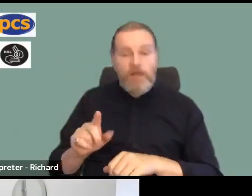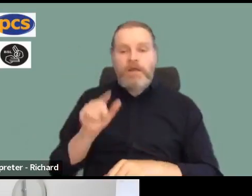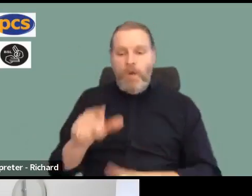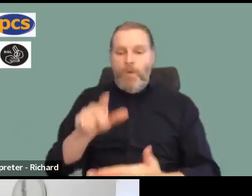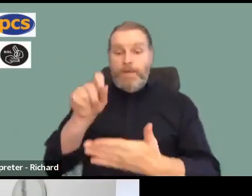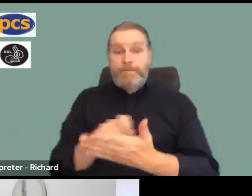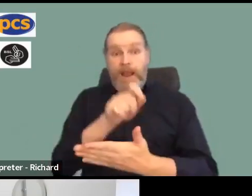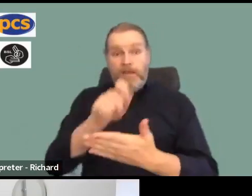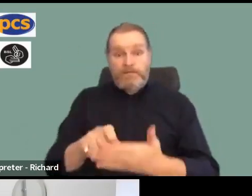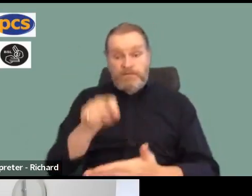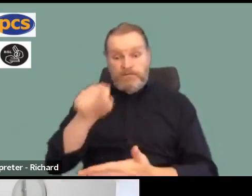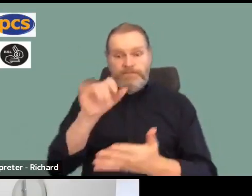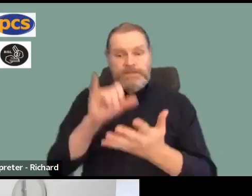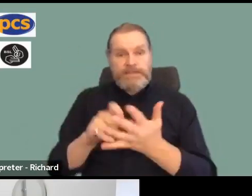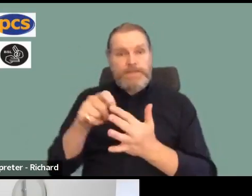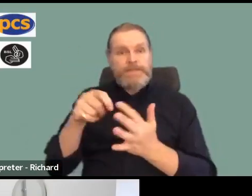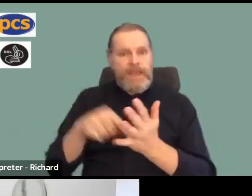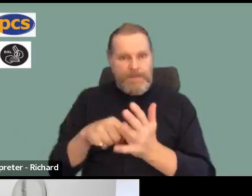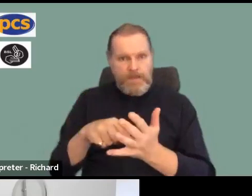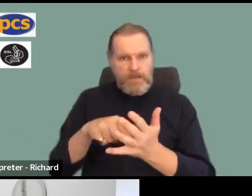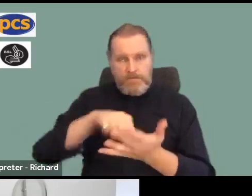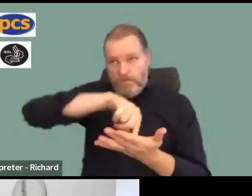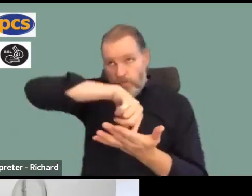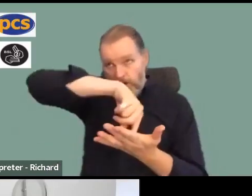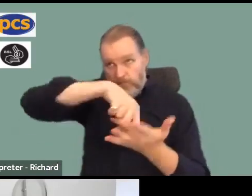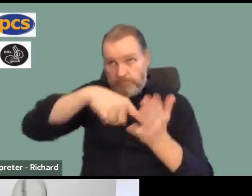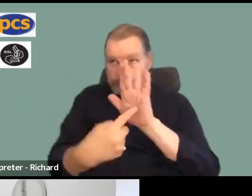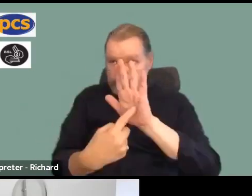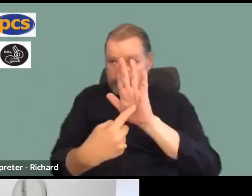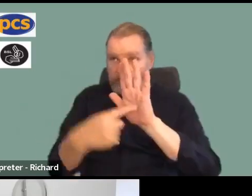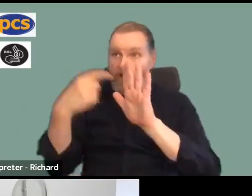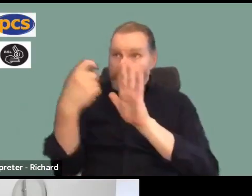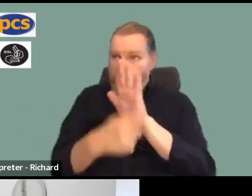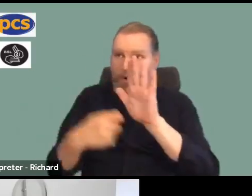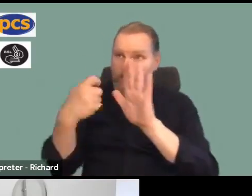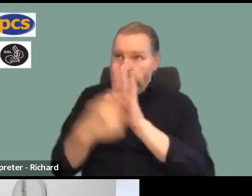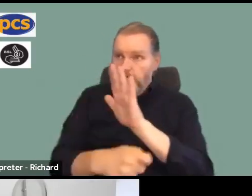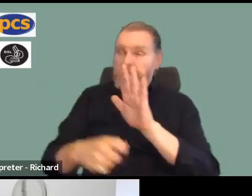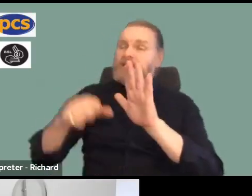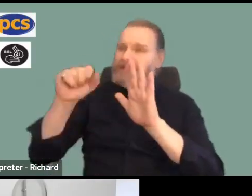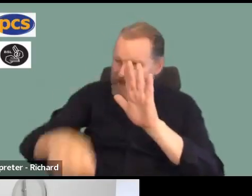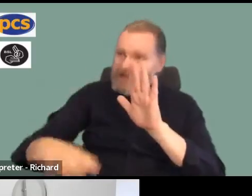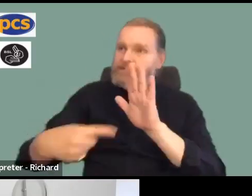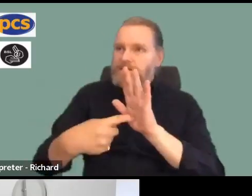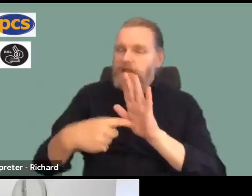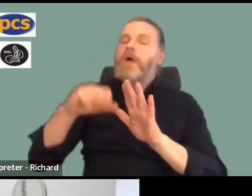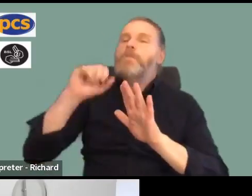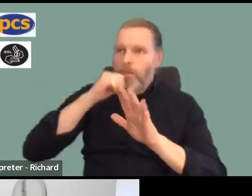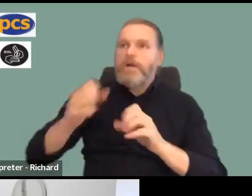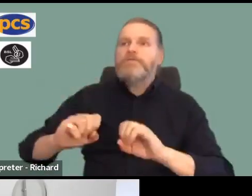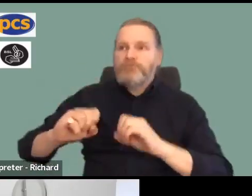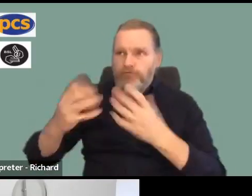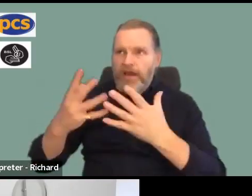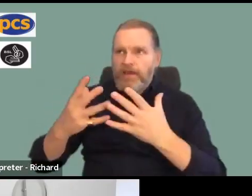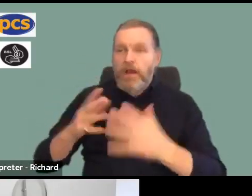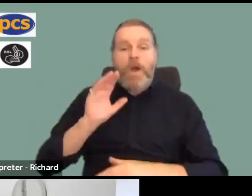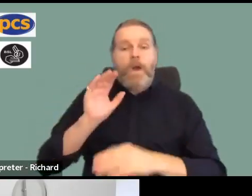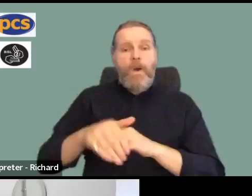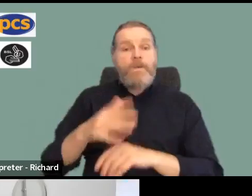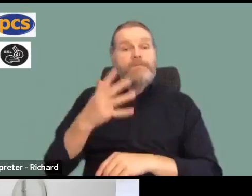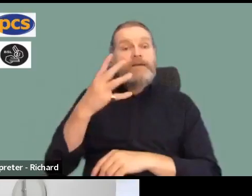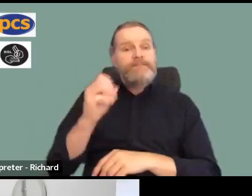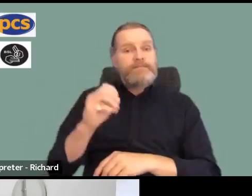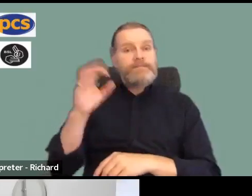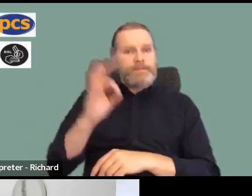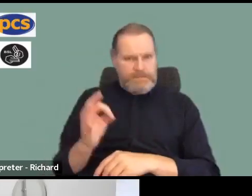that we return the biggest possible yes vote and that we ensure that we smash the 50 percent threshold. If we do not